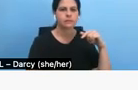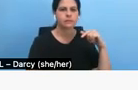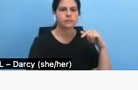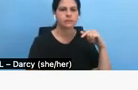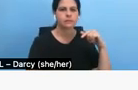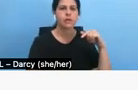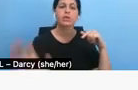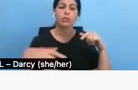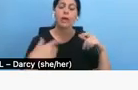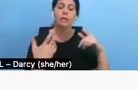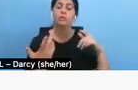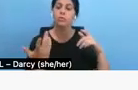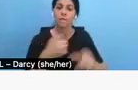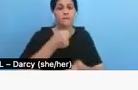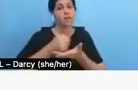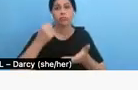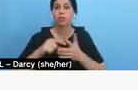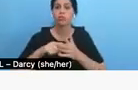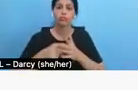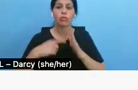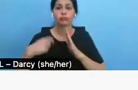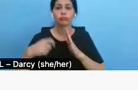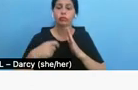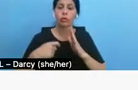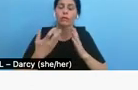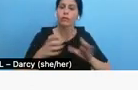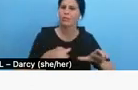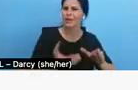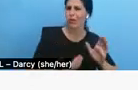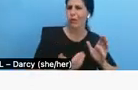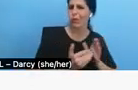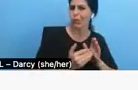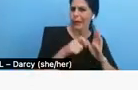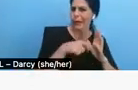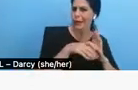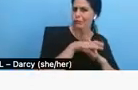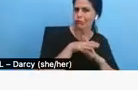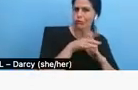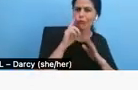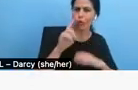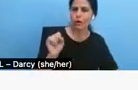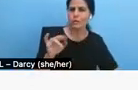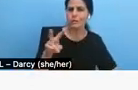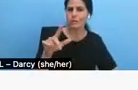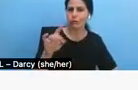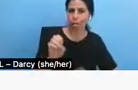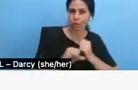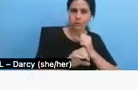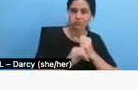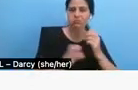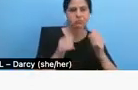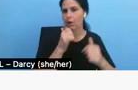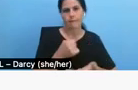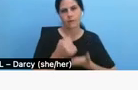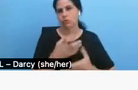you did research shoots for the sizzle, that filming is not officially considered a part of the production, or it's not considered